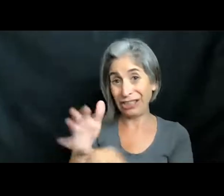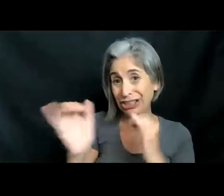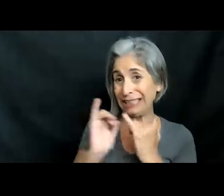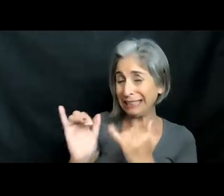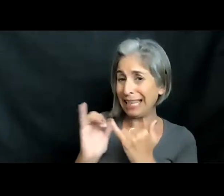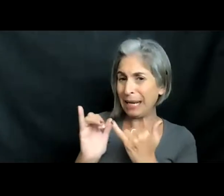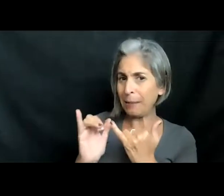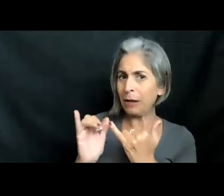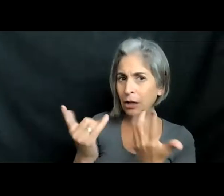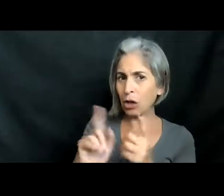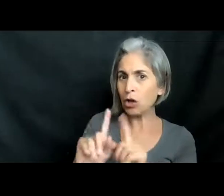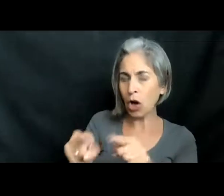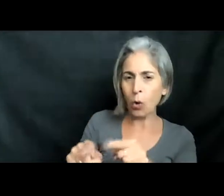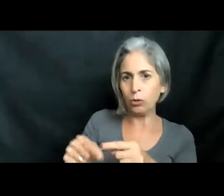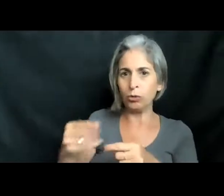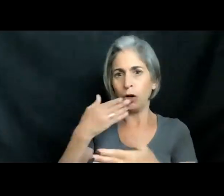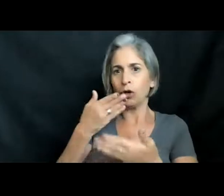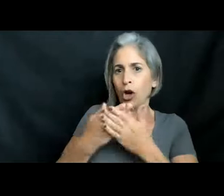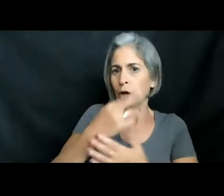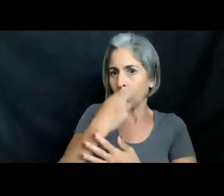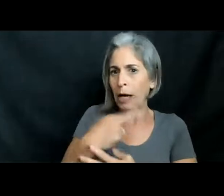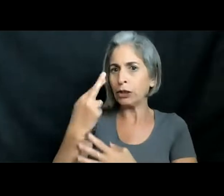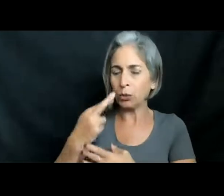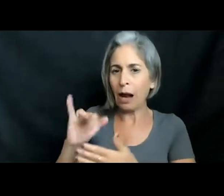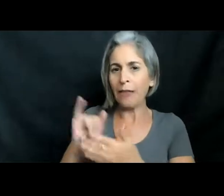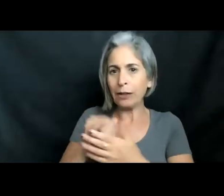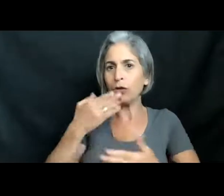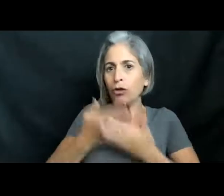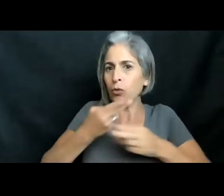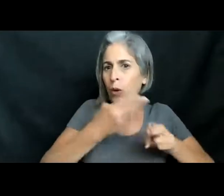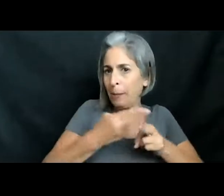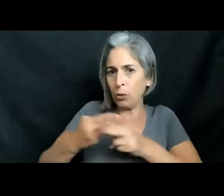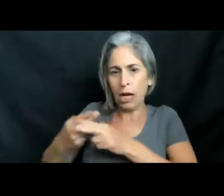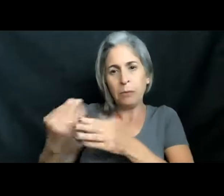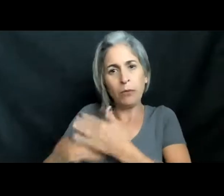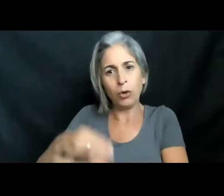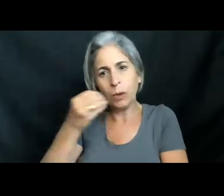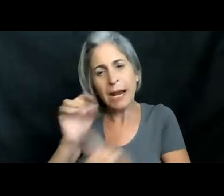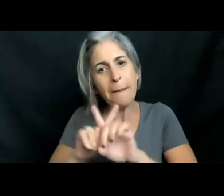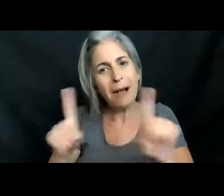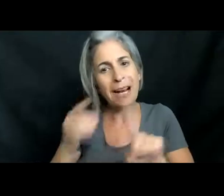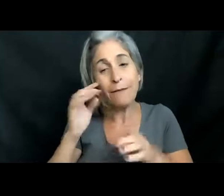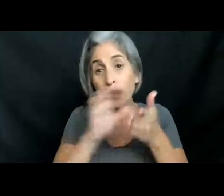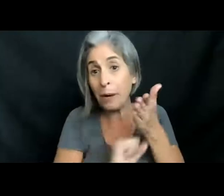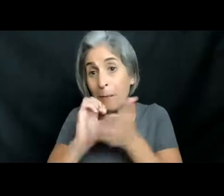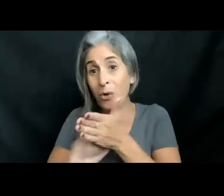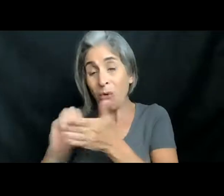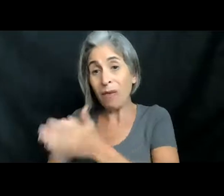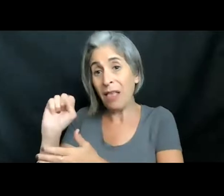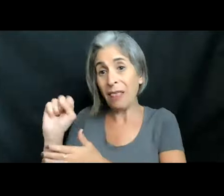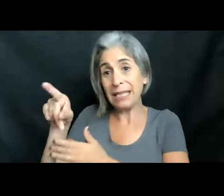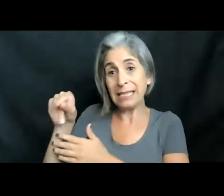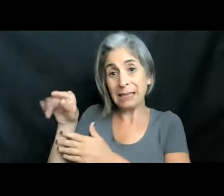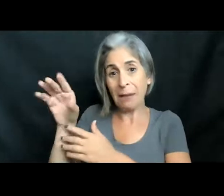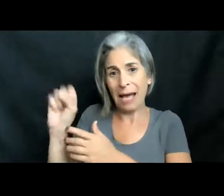definitely want to go to a reputable place before you eat it. But once you remove those spines, just like up